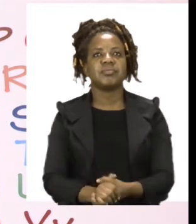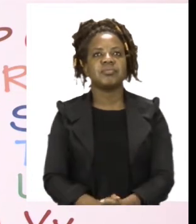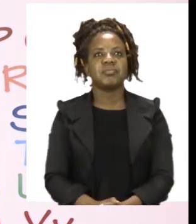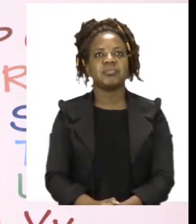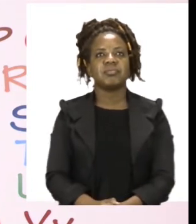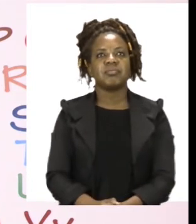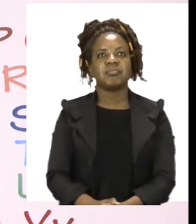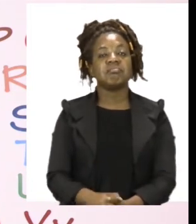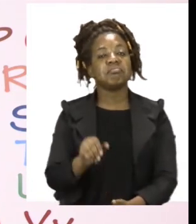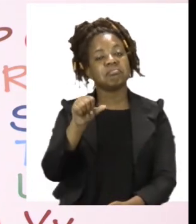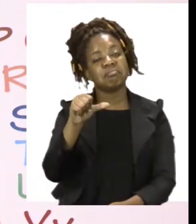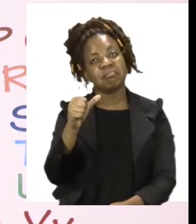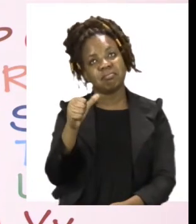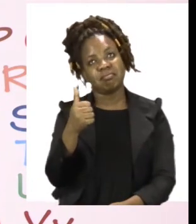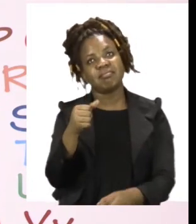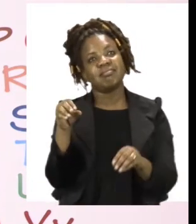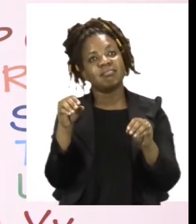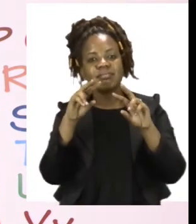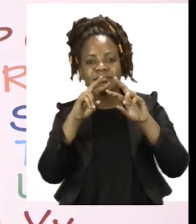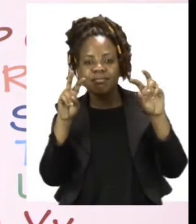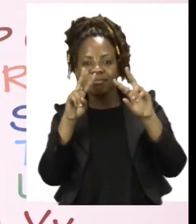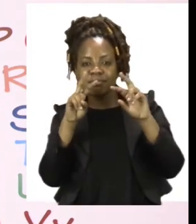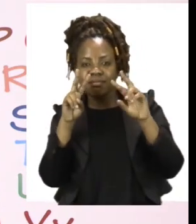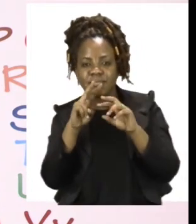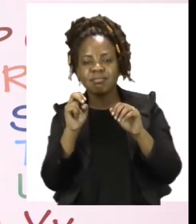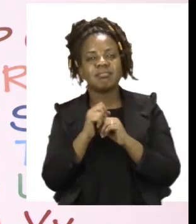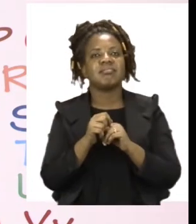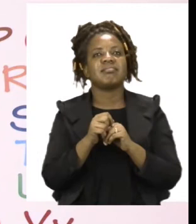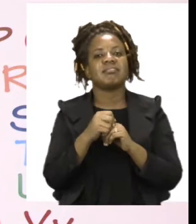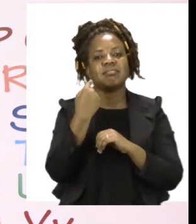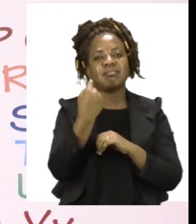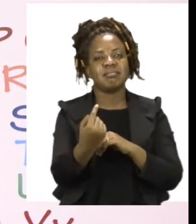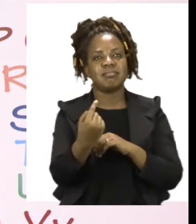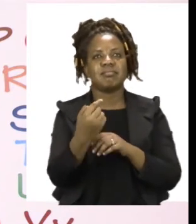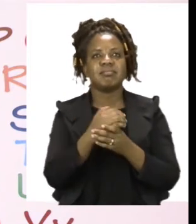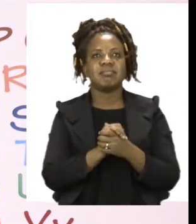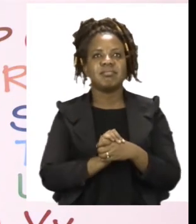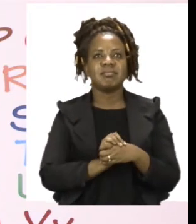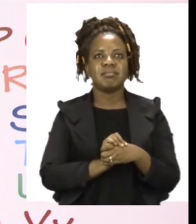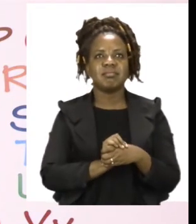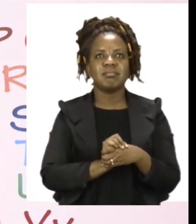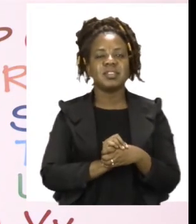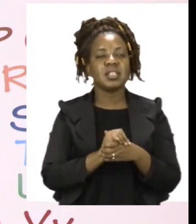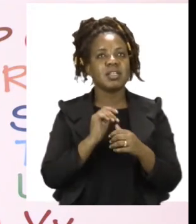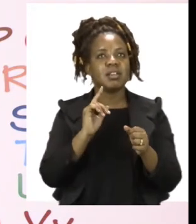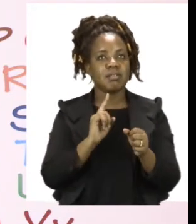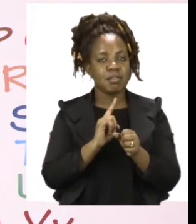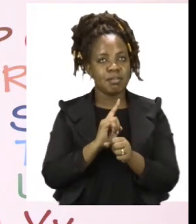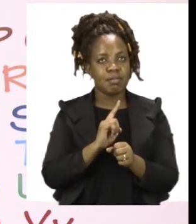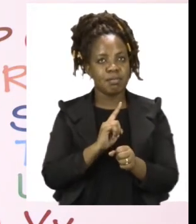The rest of them you're going to try and work out by yourself. Remember don't just circle before you